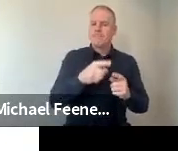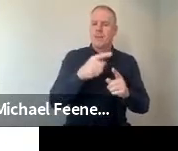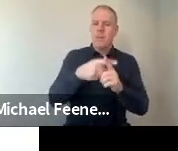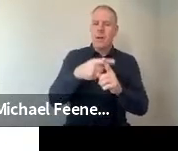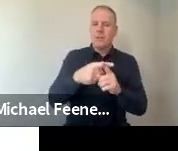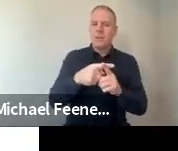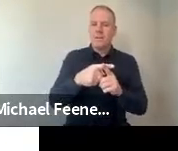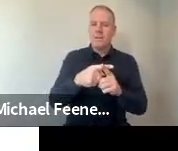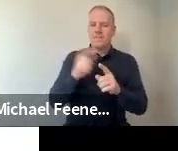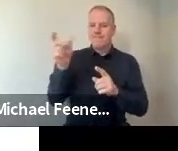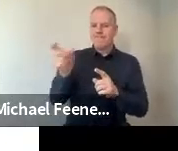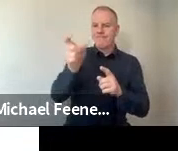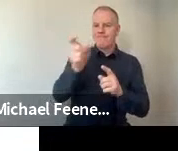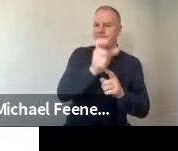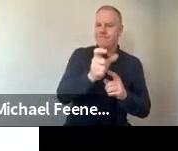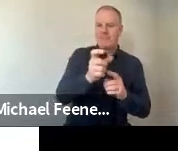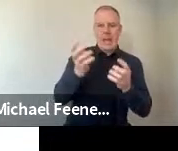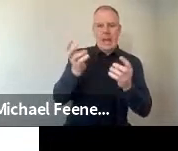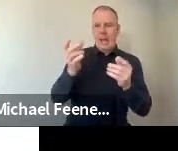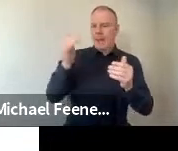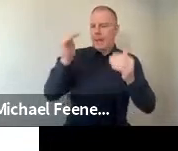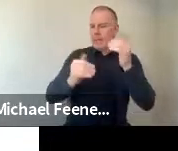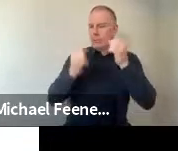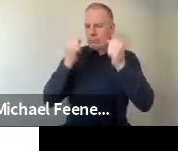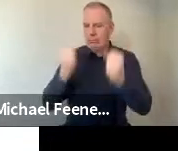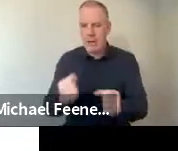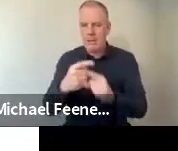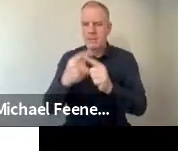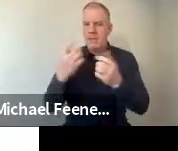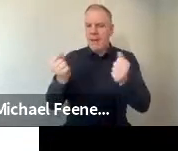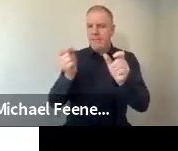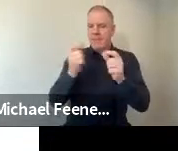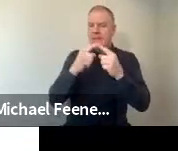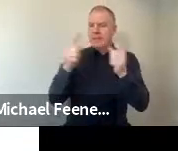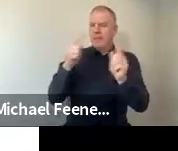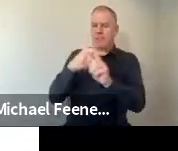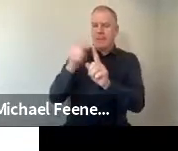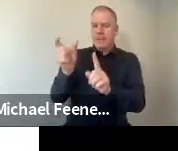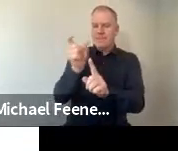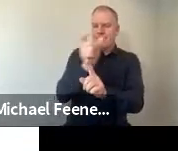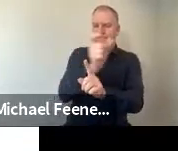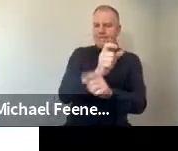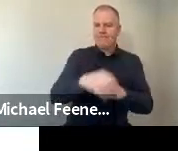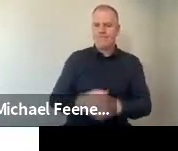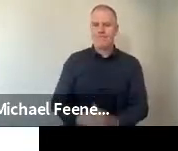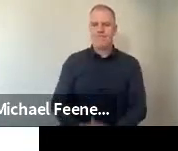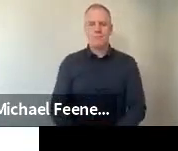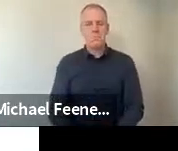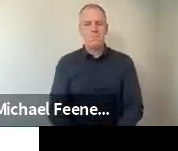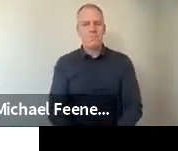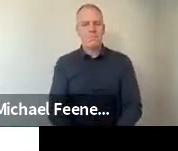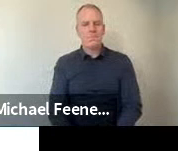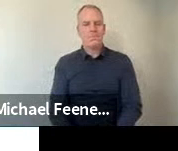sentiment was a little lighter on this range between dishonest and honest.